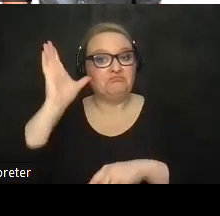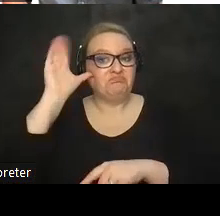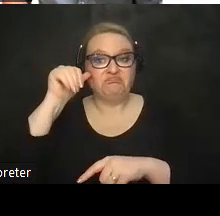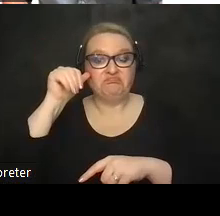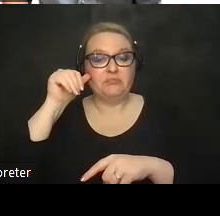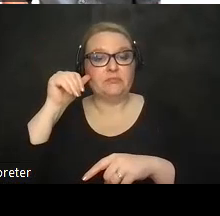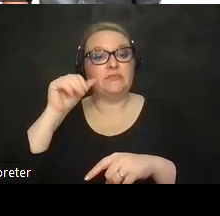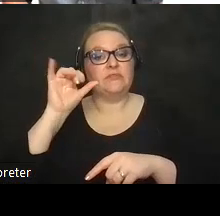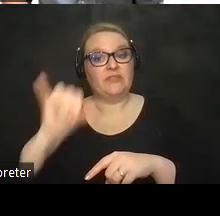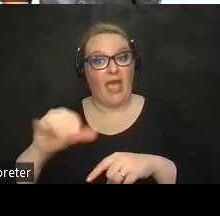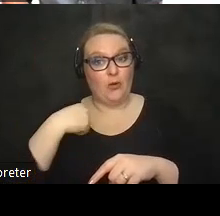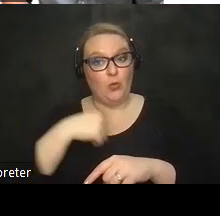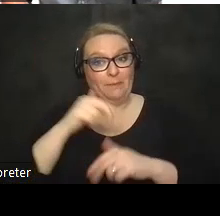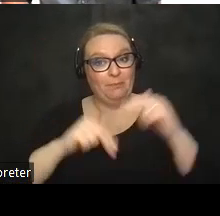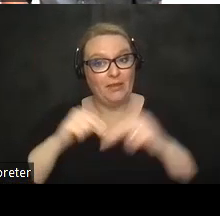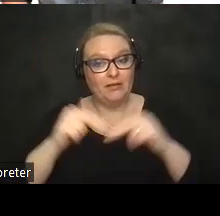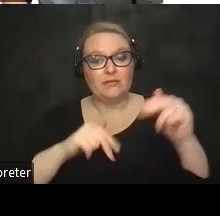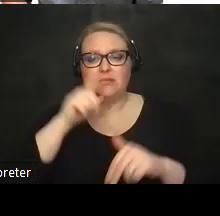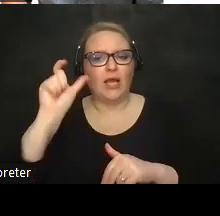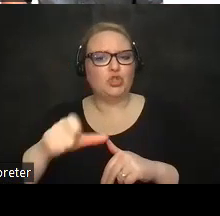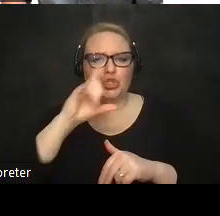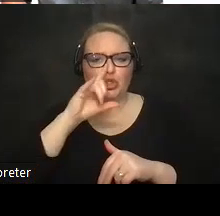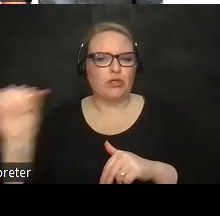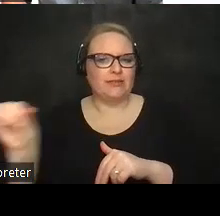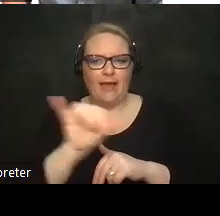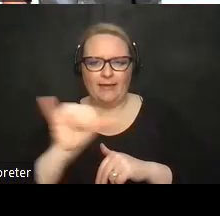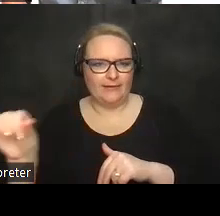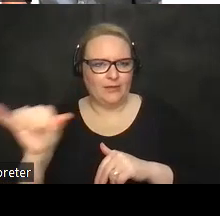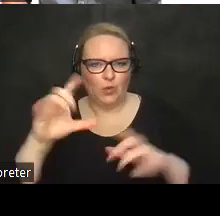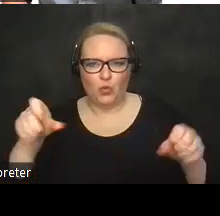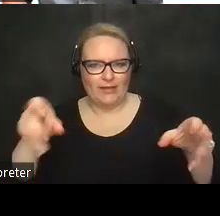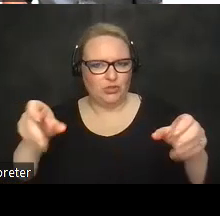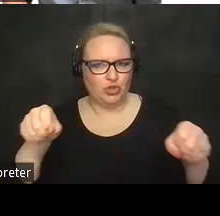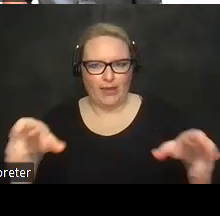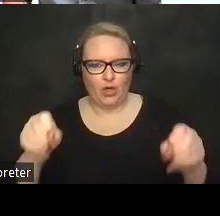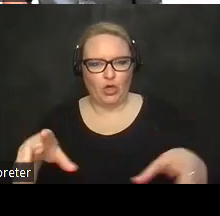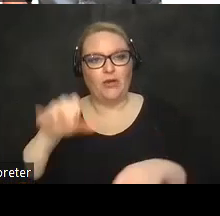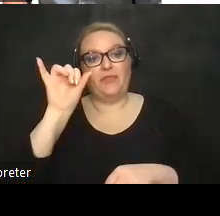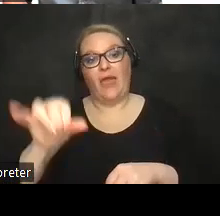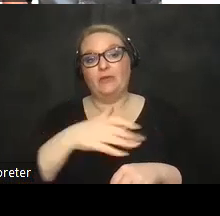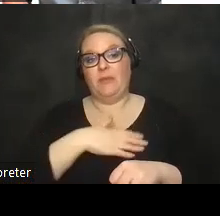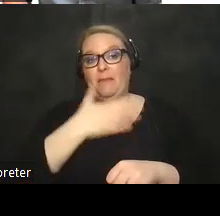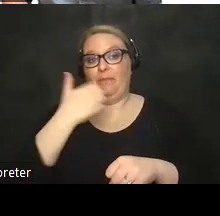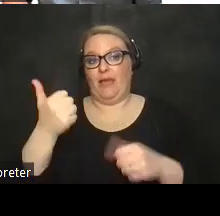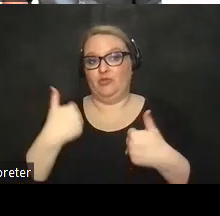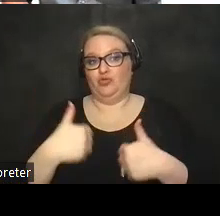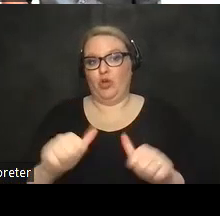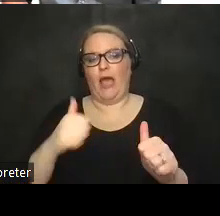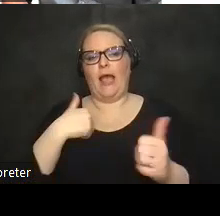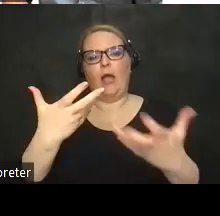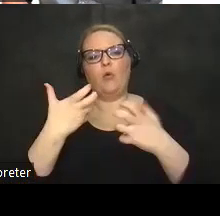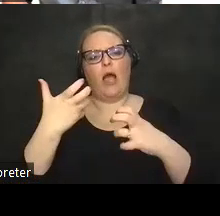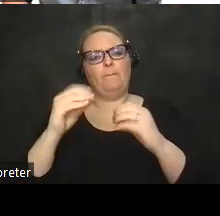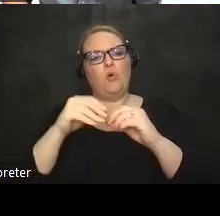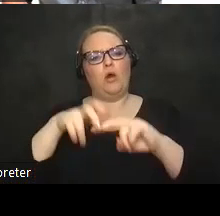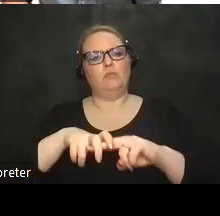we built him not looked like a wheelchair and so this was my best effort to make it be as upright as possible